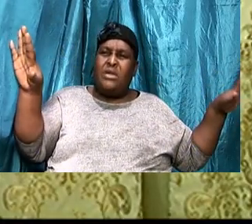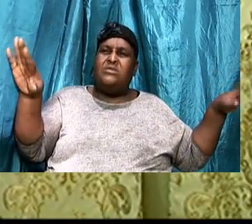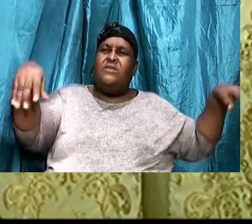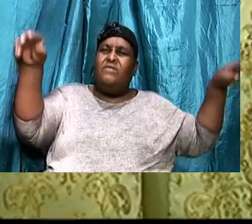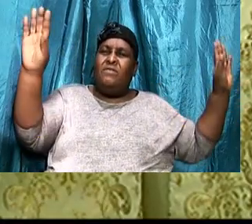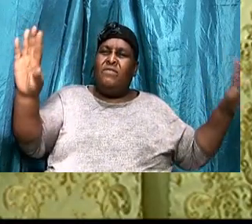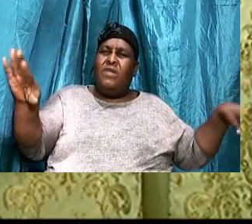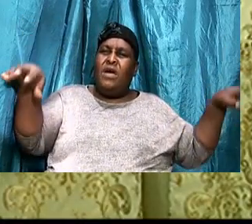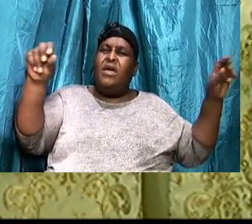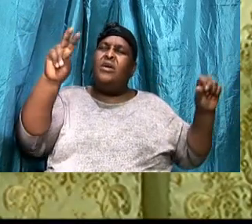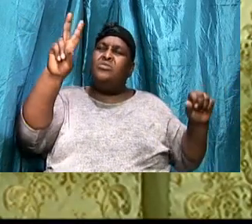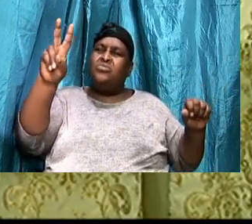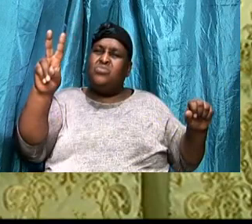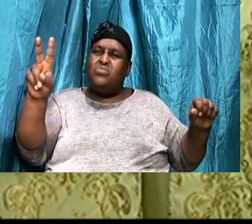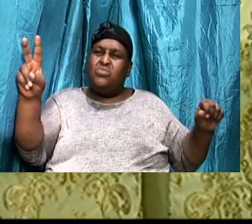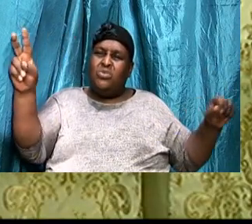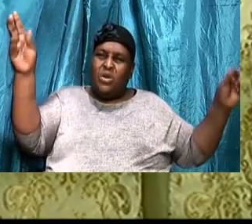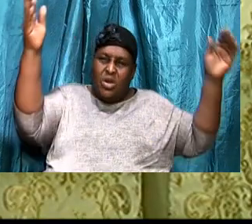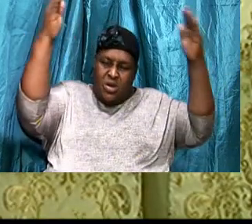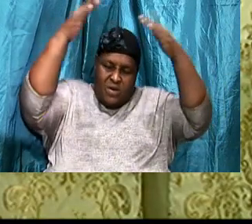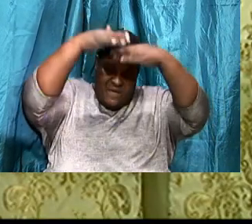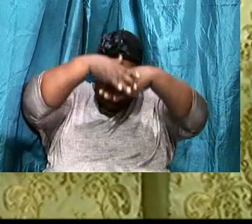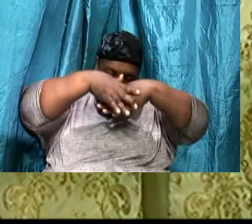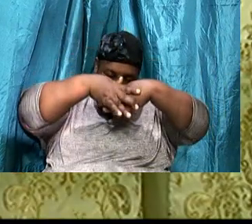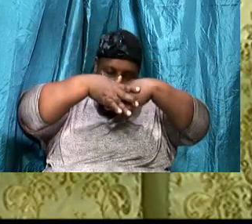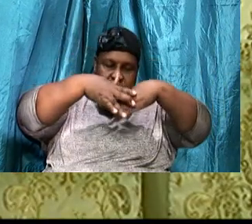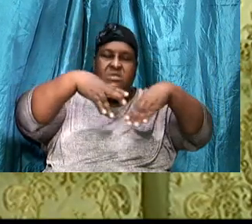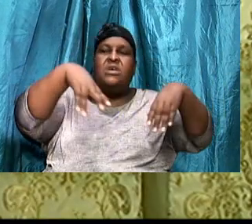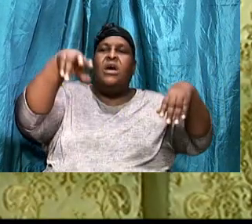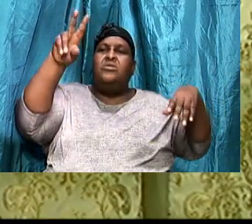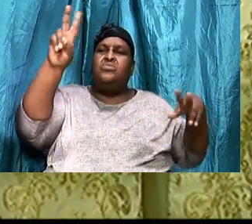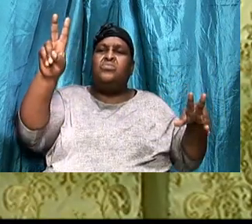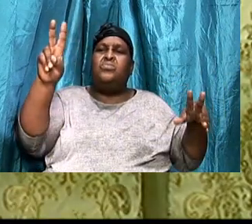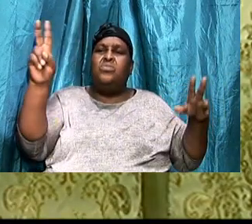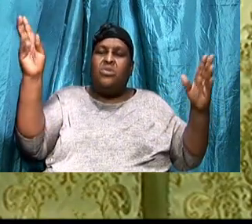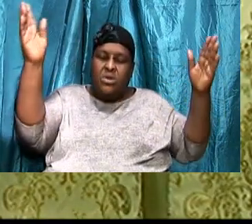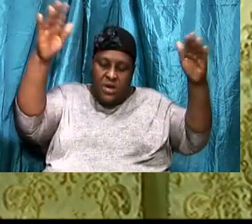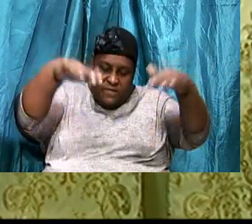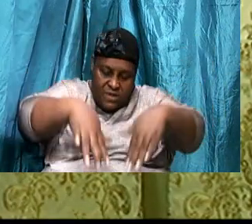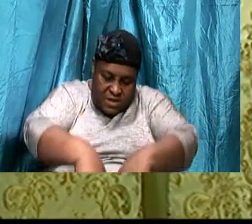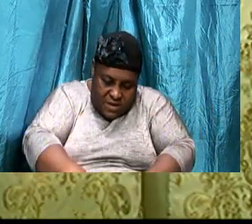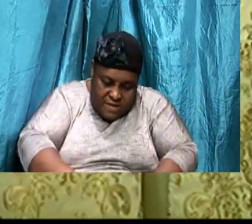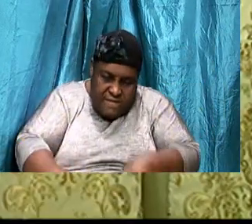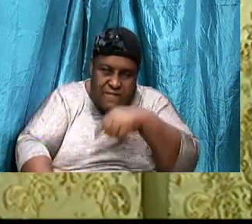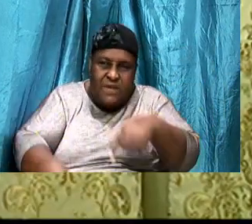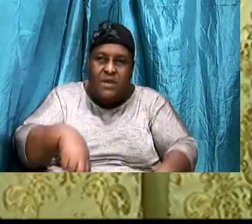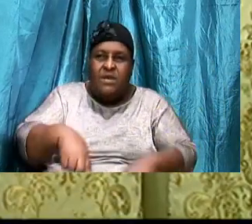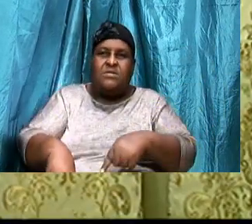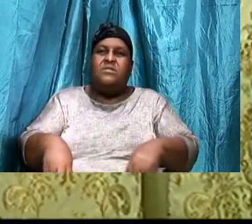feet, And they cry, Holy, Holy, Holy, Is the Lord God, Almighty,